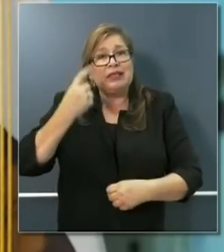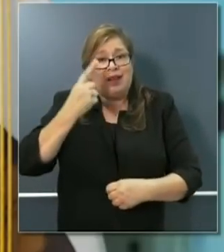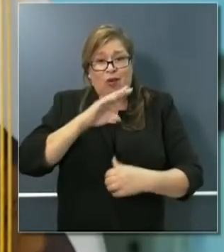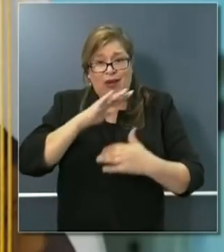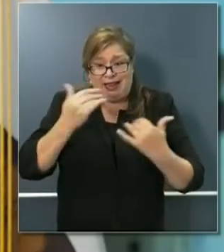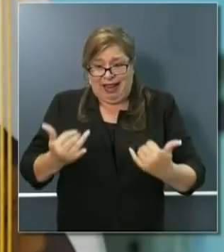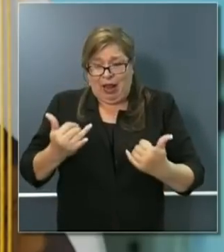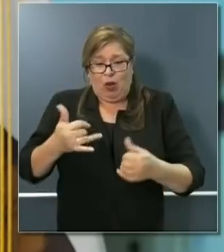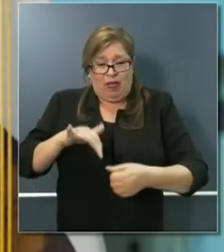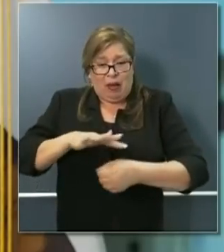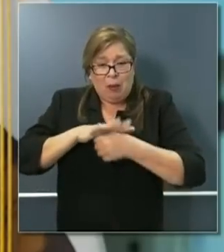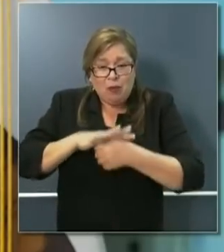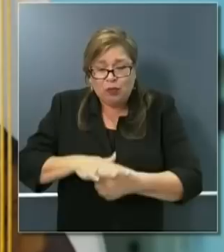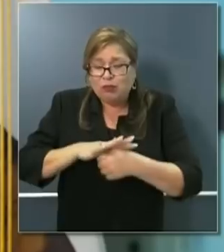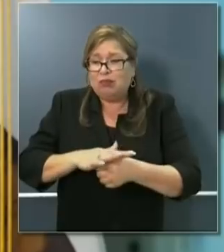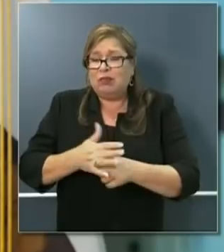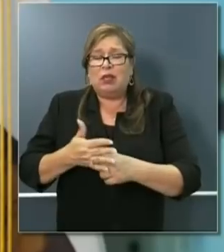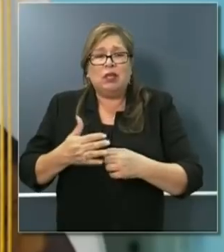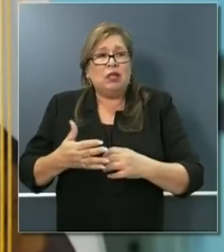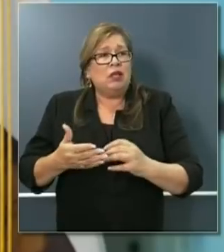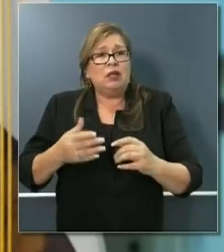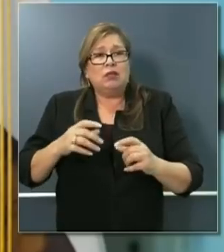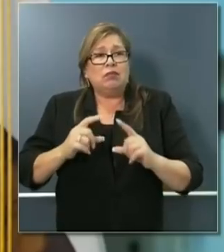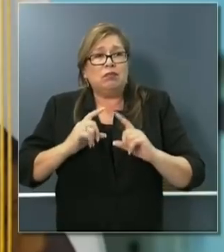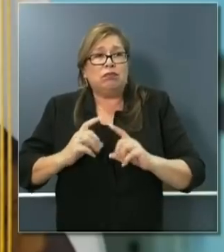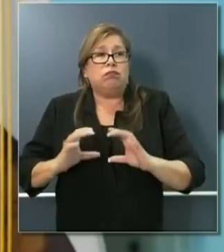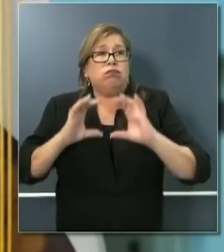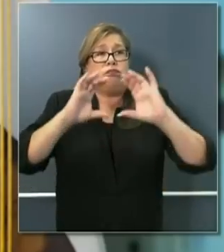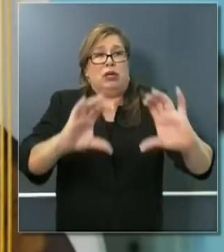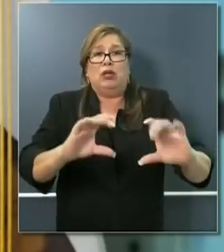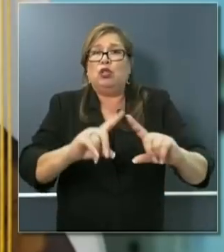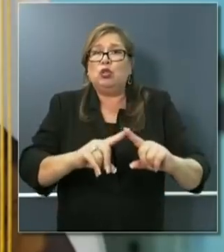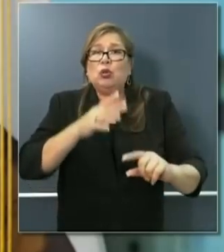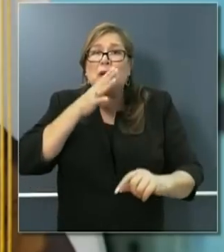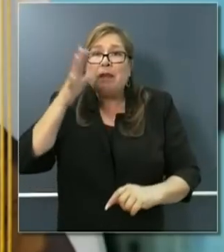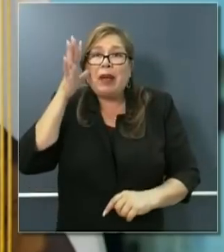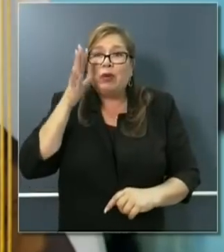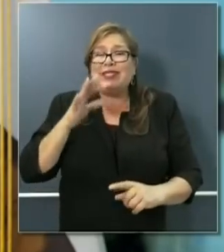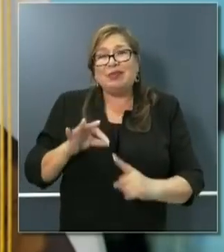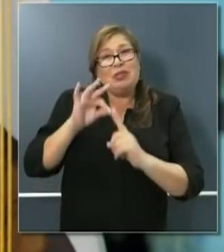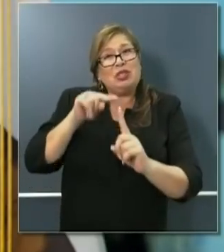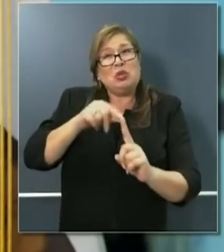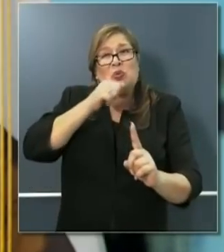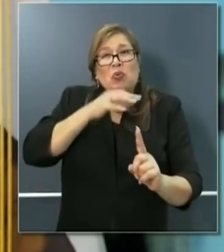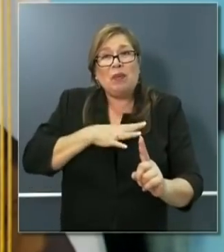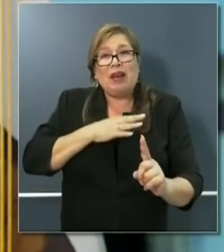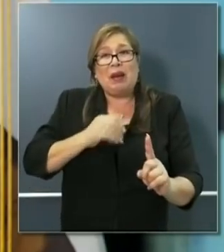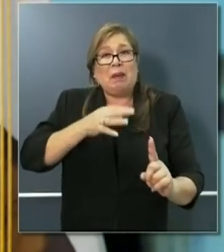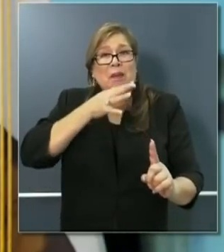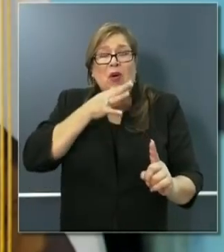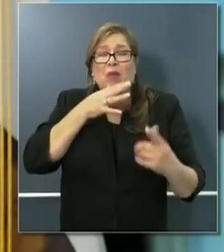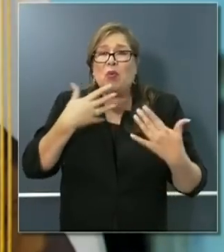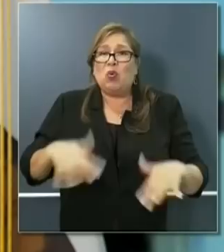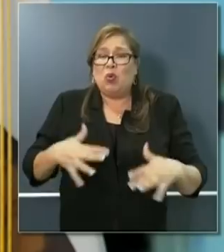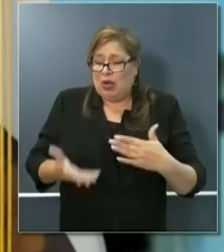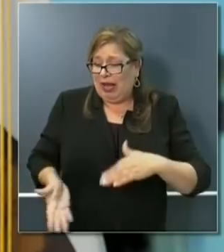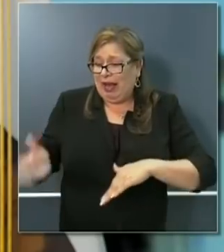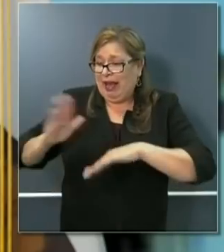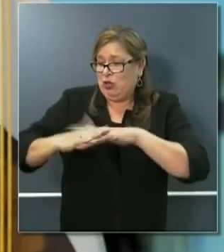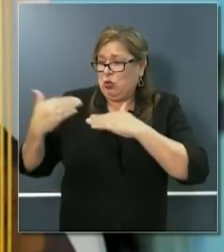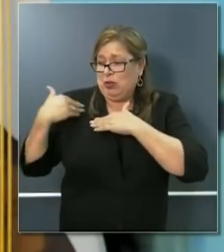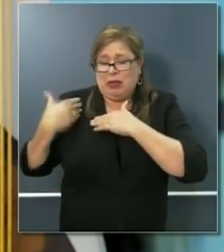have placed now, additional pressure on caregivers and parents, particularly women and moms, is extraordinary.